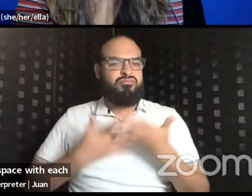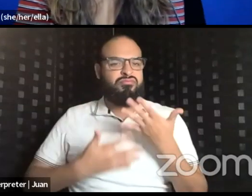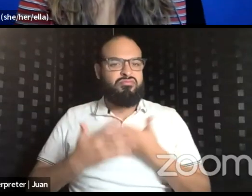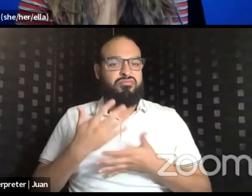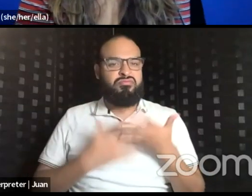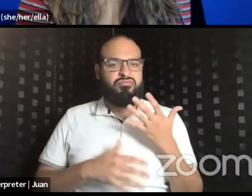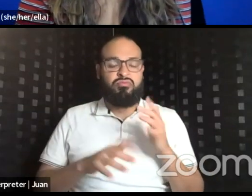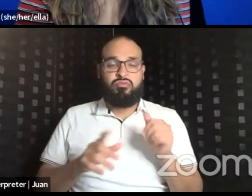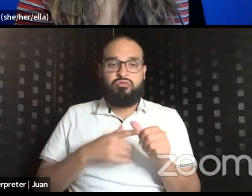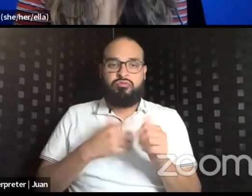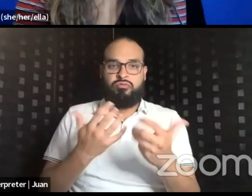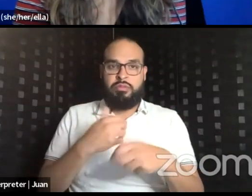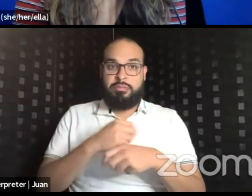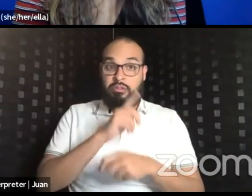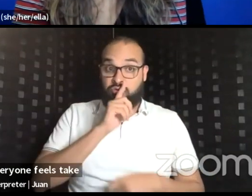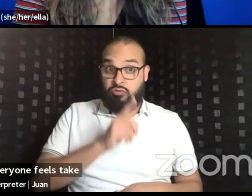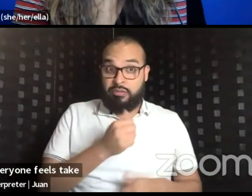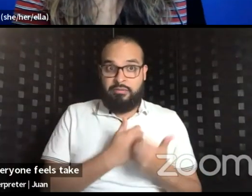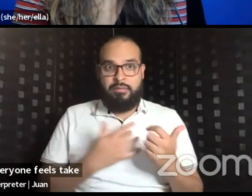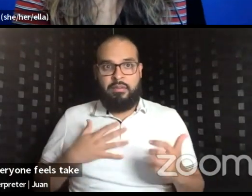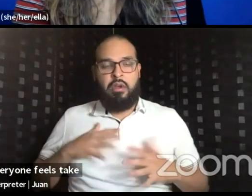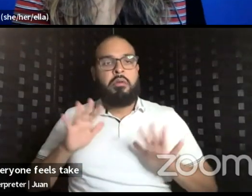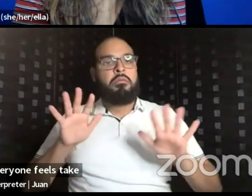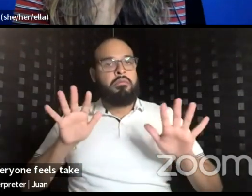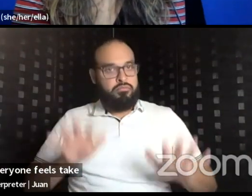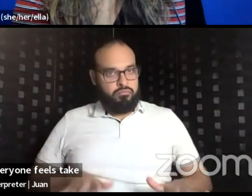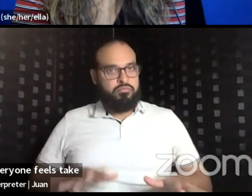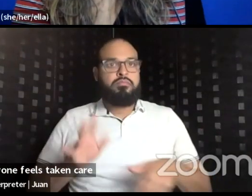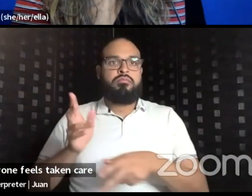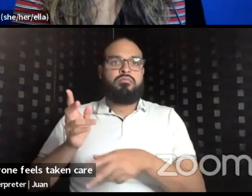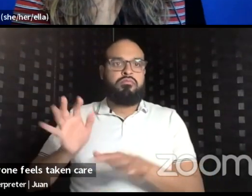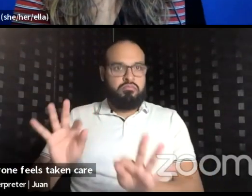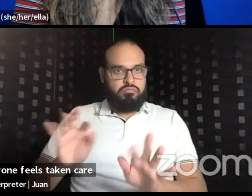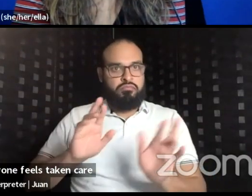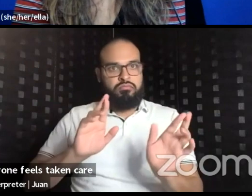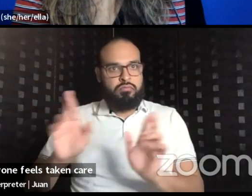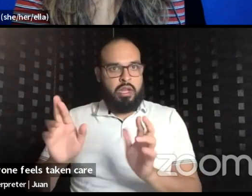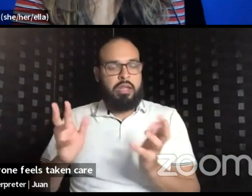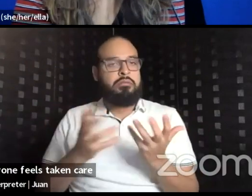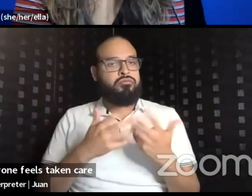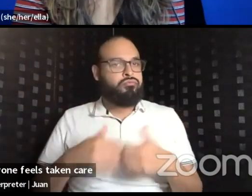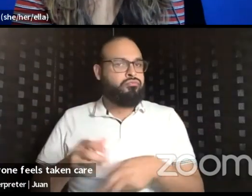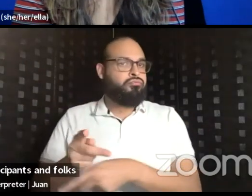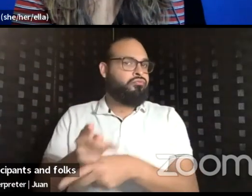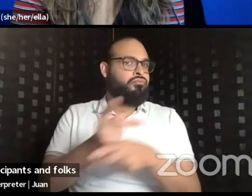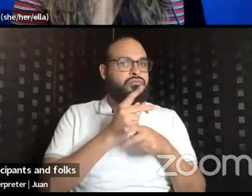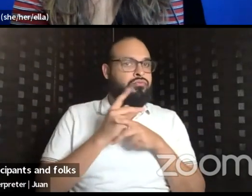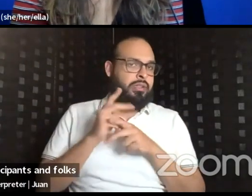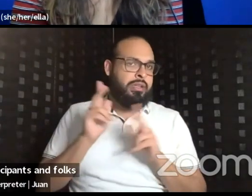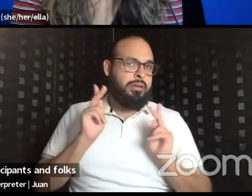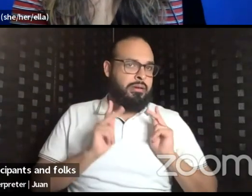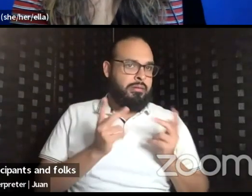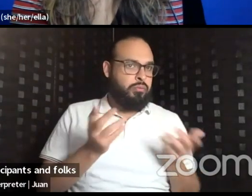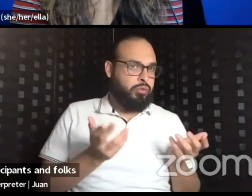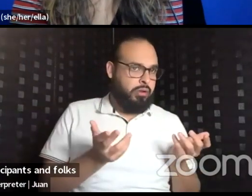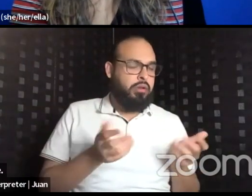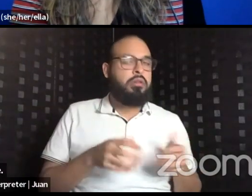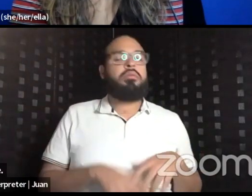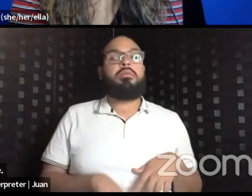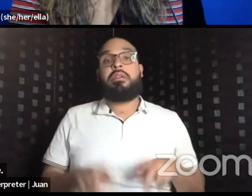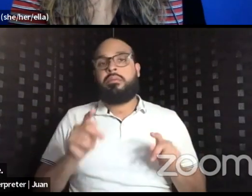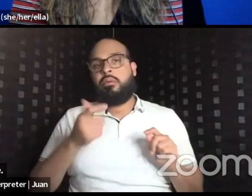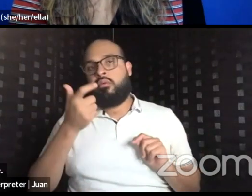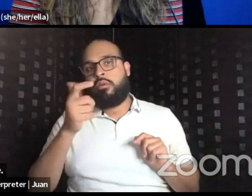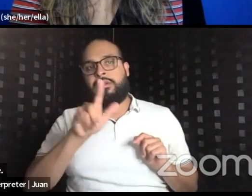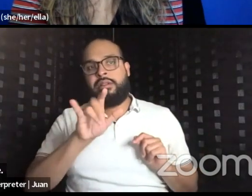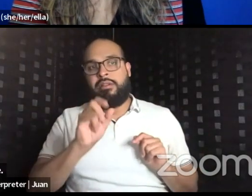everyone feels taken care of. That includes all of our participants and folks watching online. We prioritize safety over